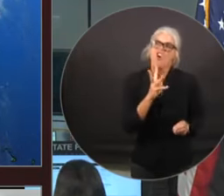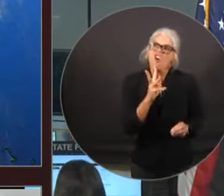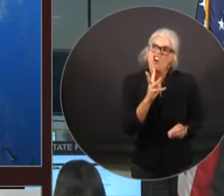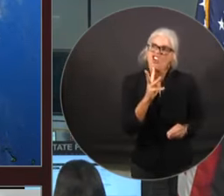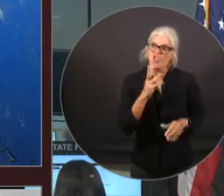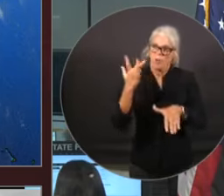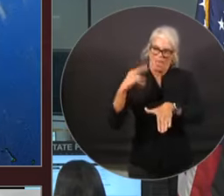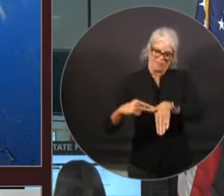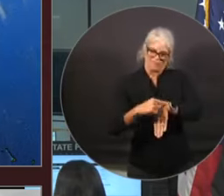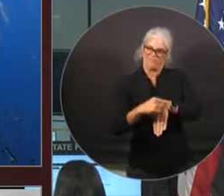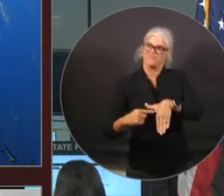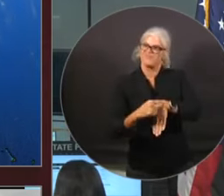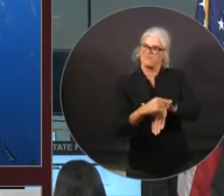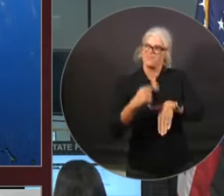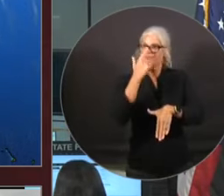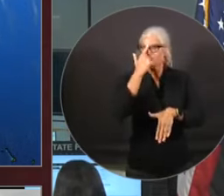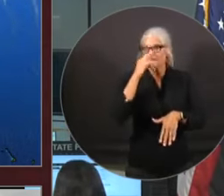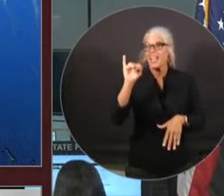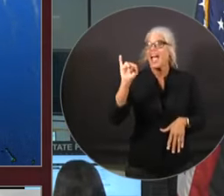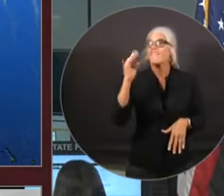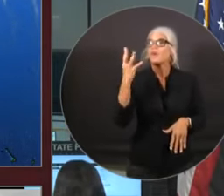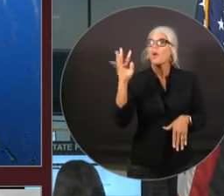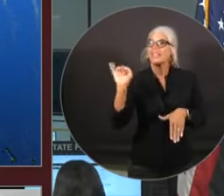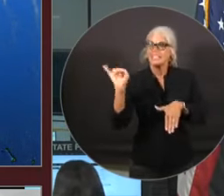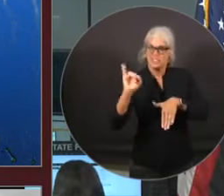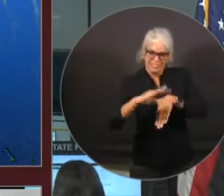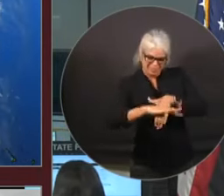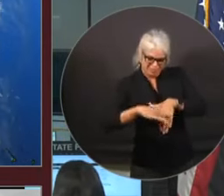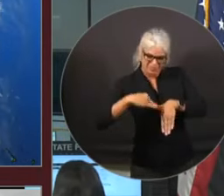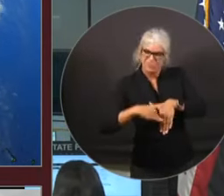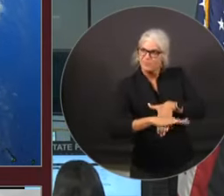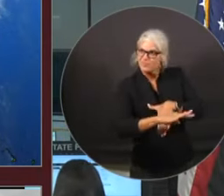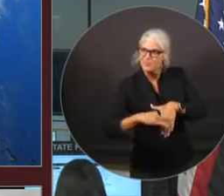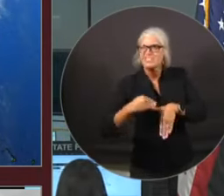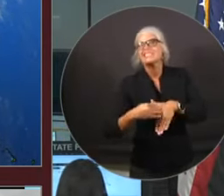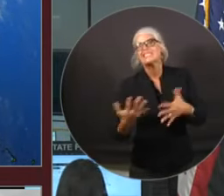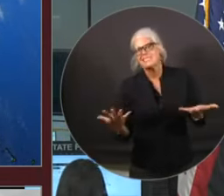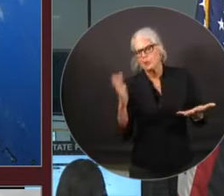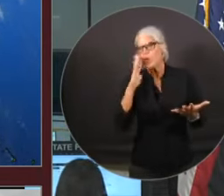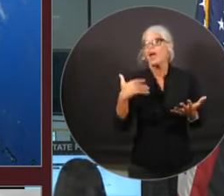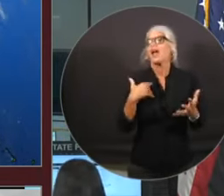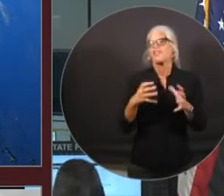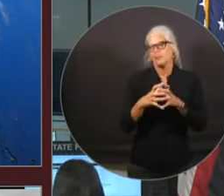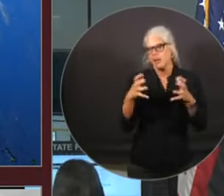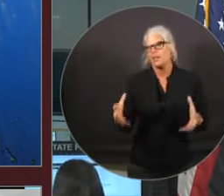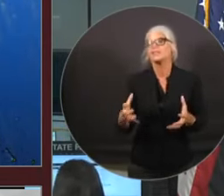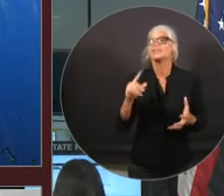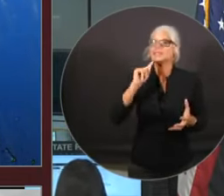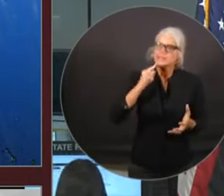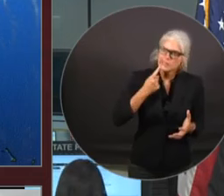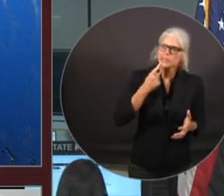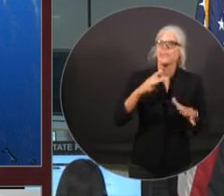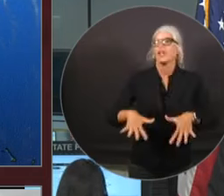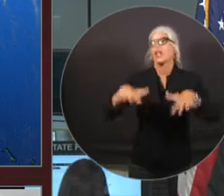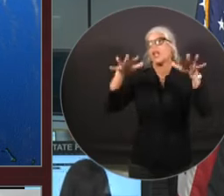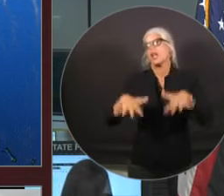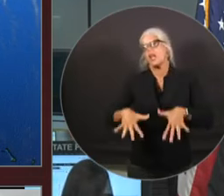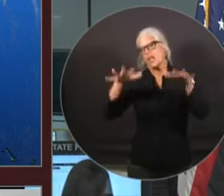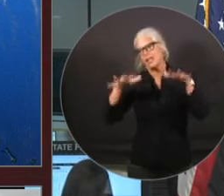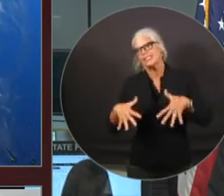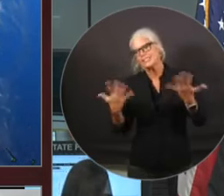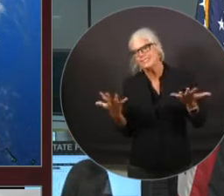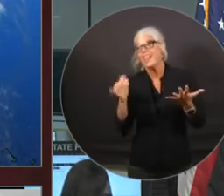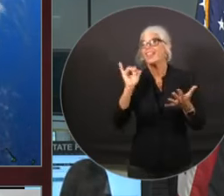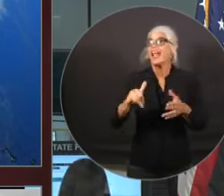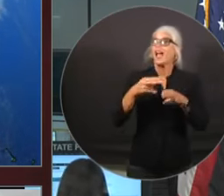-4, but particularly in north central florida, you're going to have the potential for some significant flooding that creates hazards that